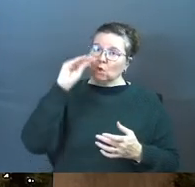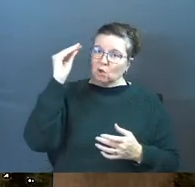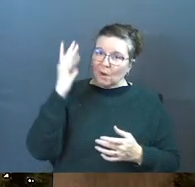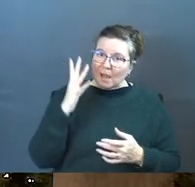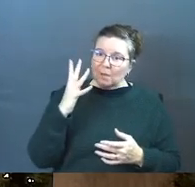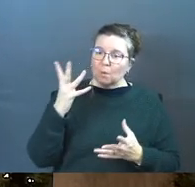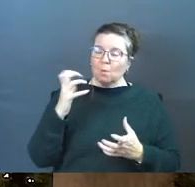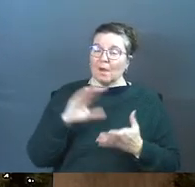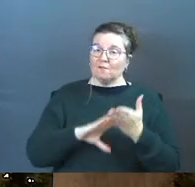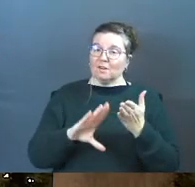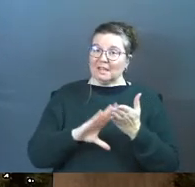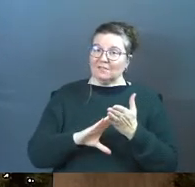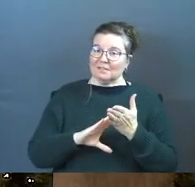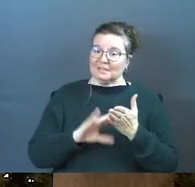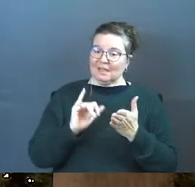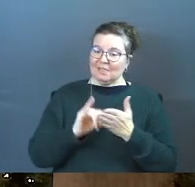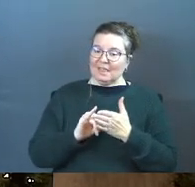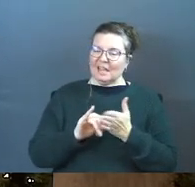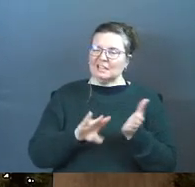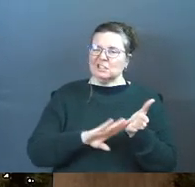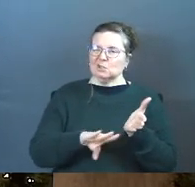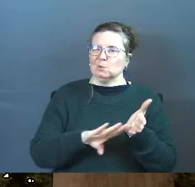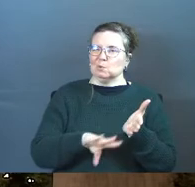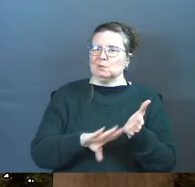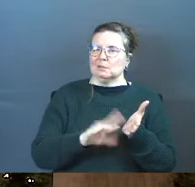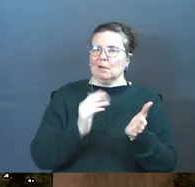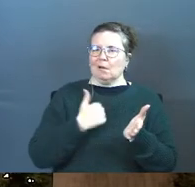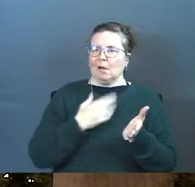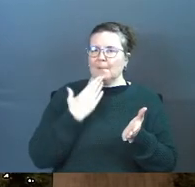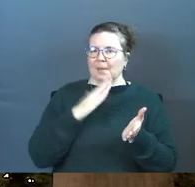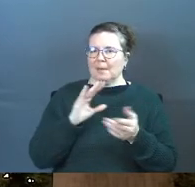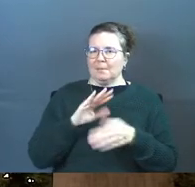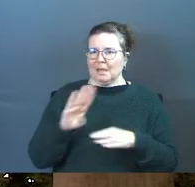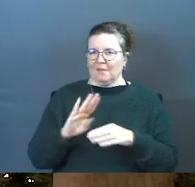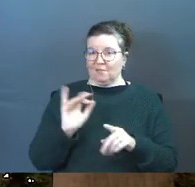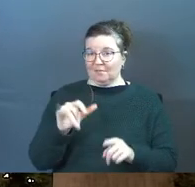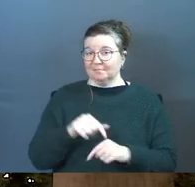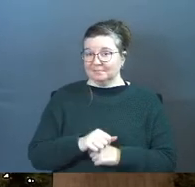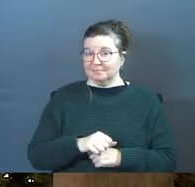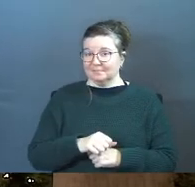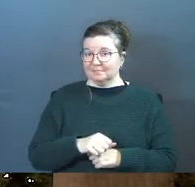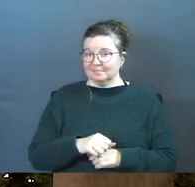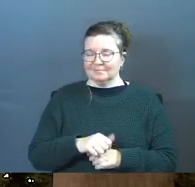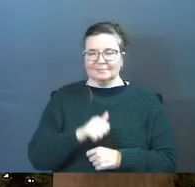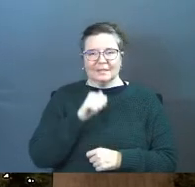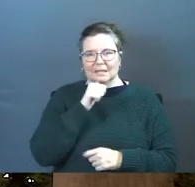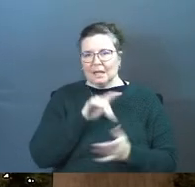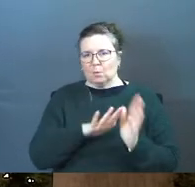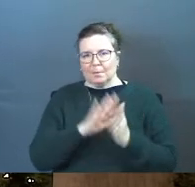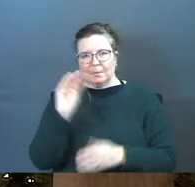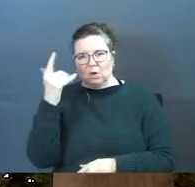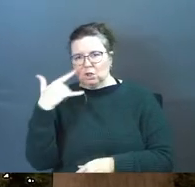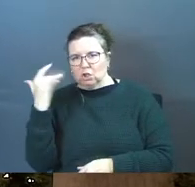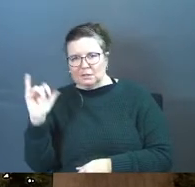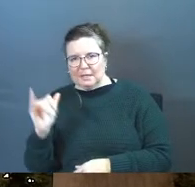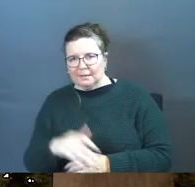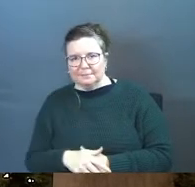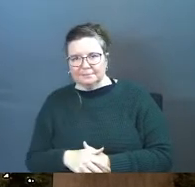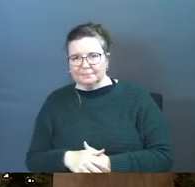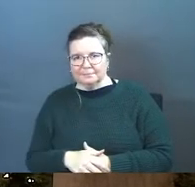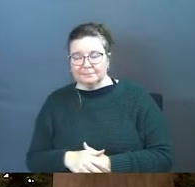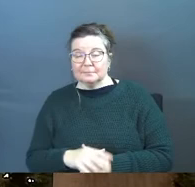grace. We want forgiveness that excuses our bad behavior. That is not what biblical grace looks like.